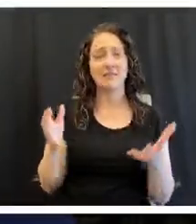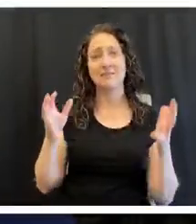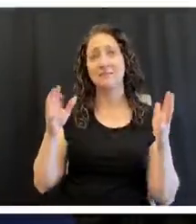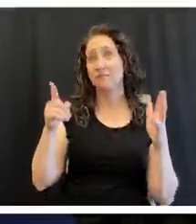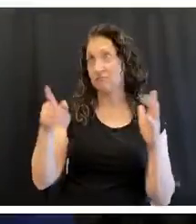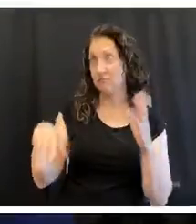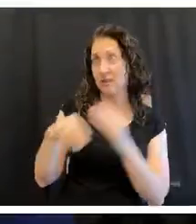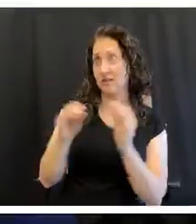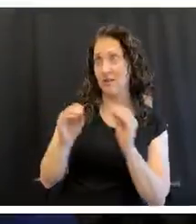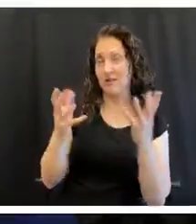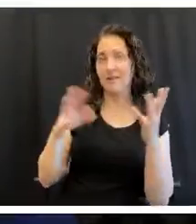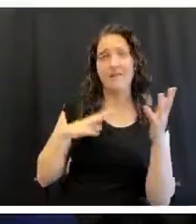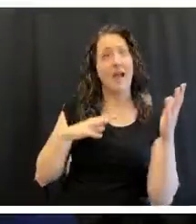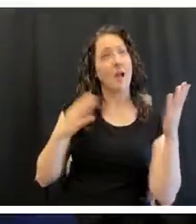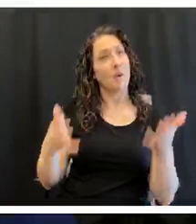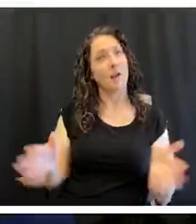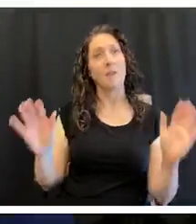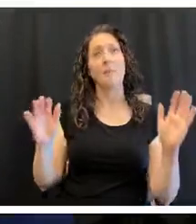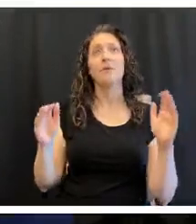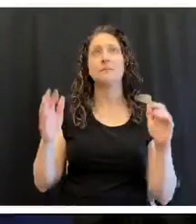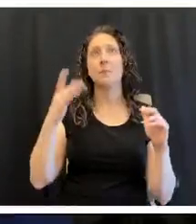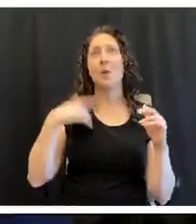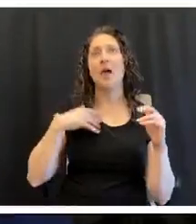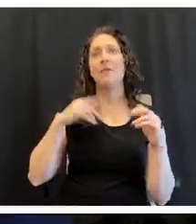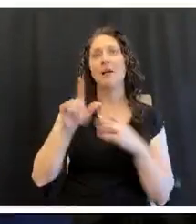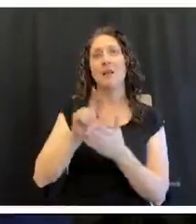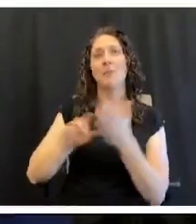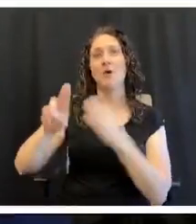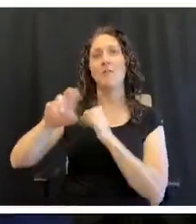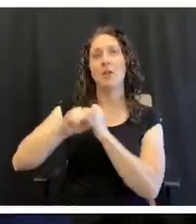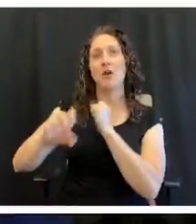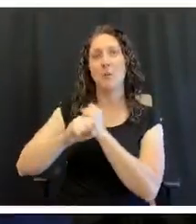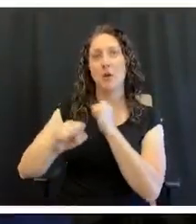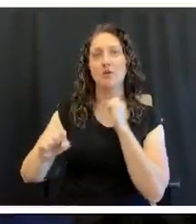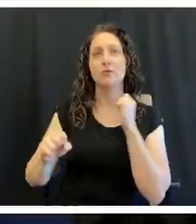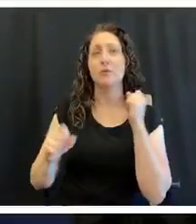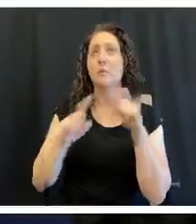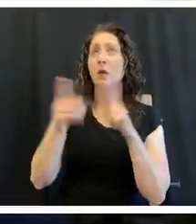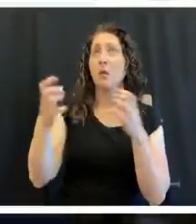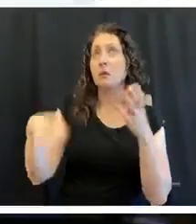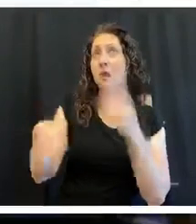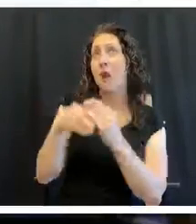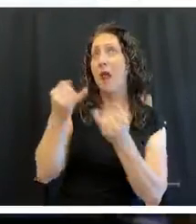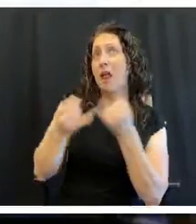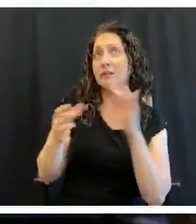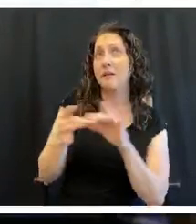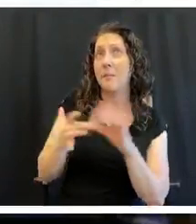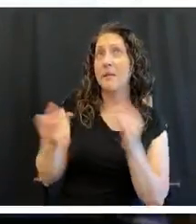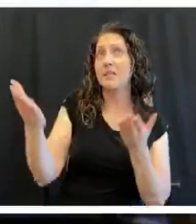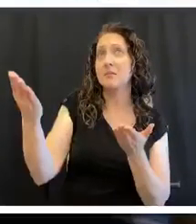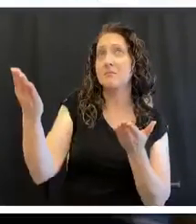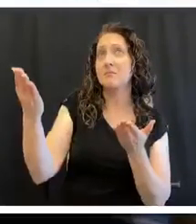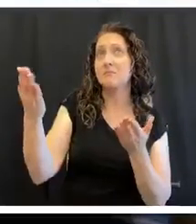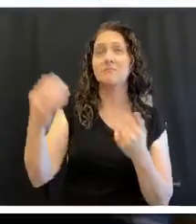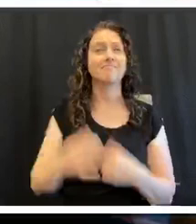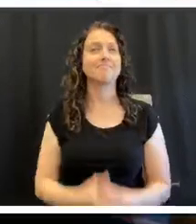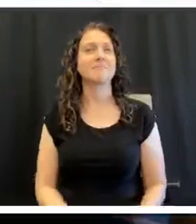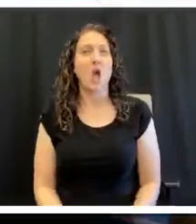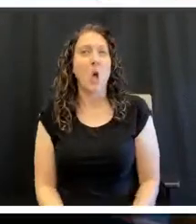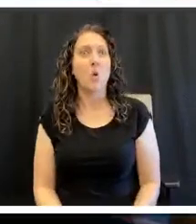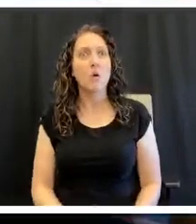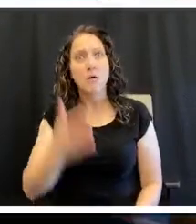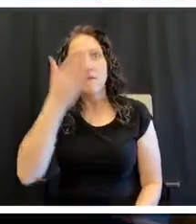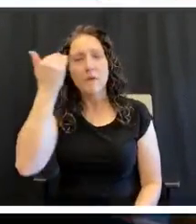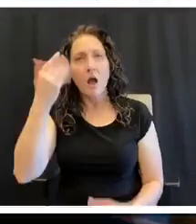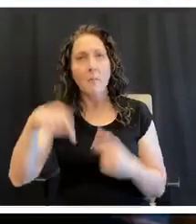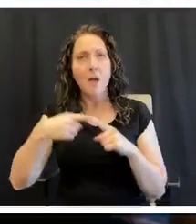move on. We've got a Lamar University commercial, but anything else you'd like to add? We didn't say anything about